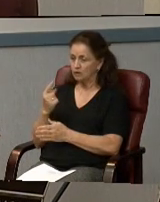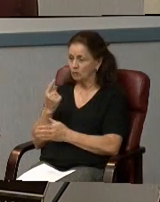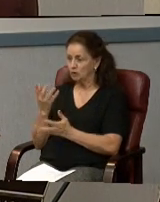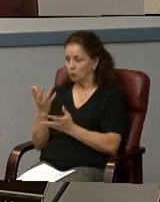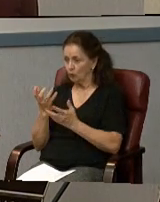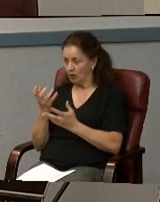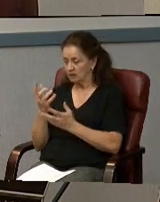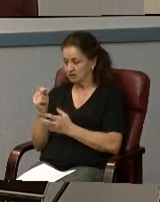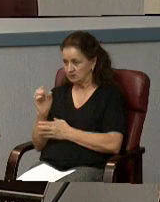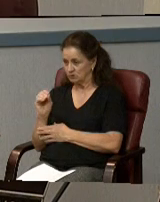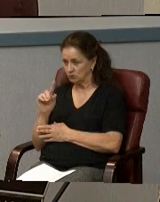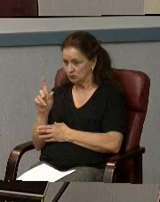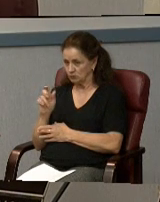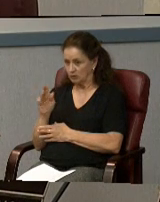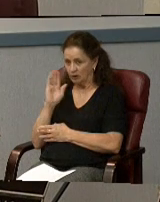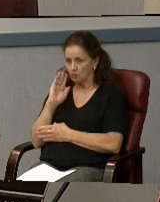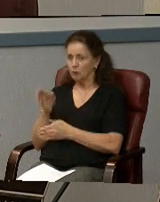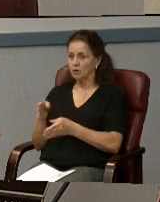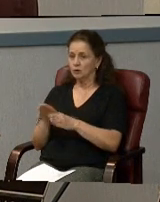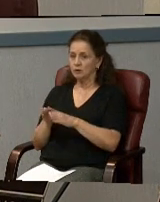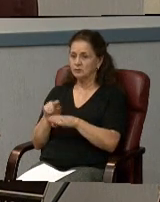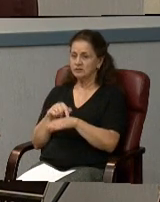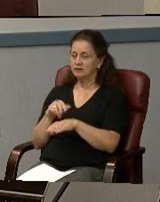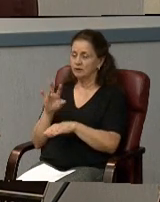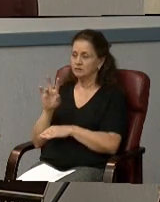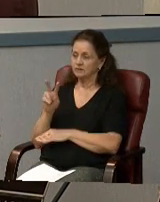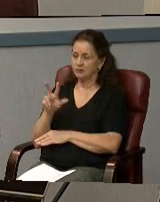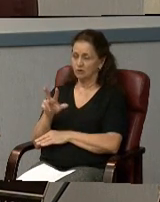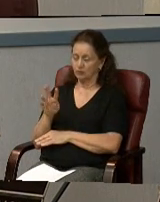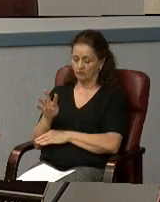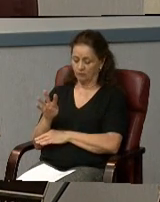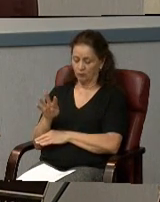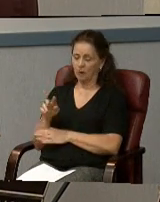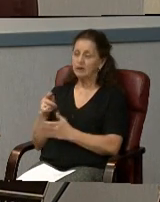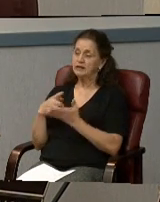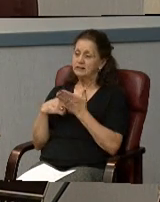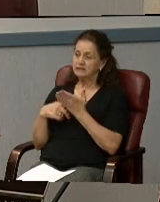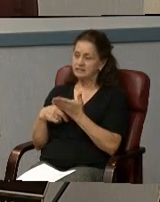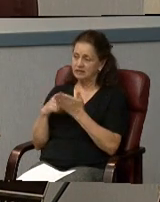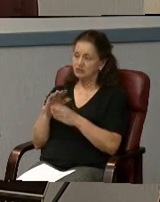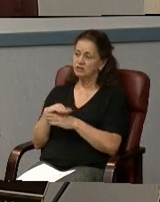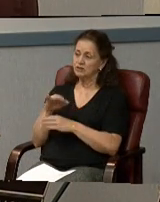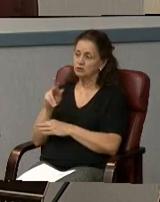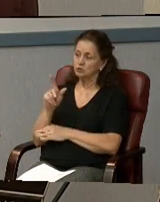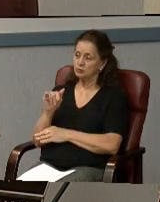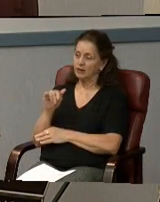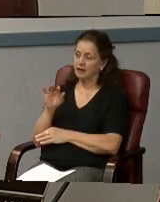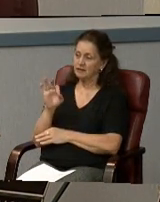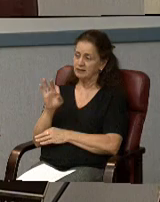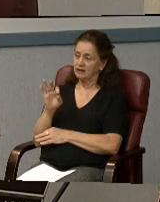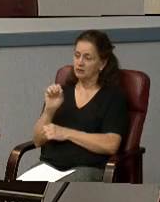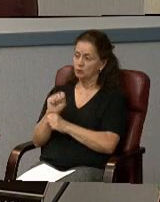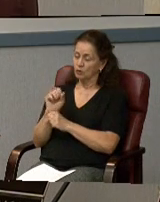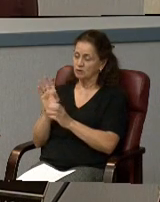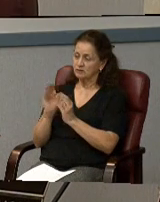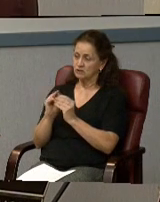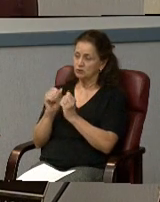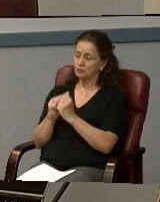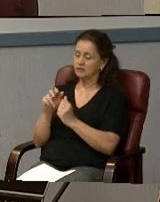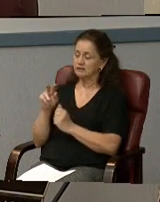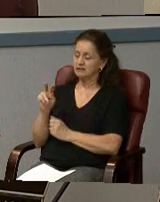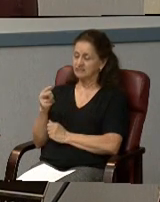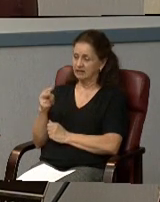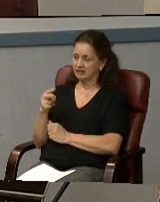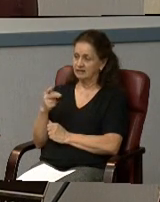I'll close the public hearing at 7.34. Discussion at the July 9th work session with a second public hearing